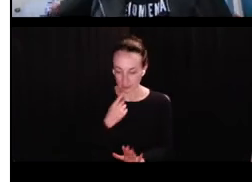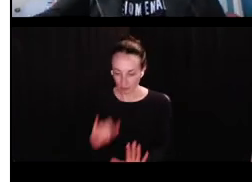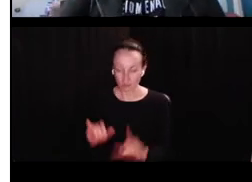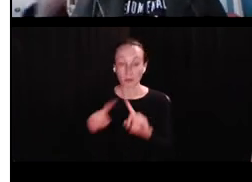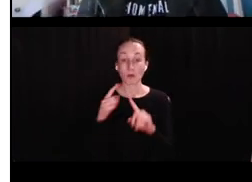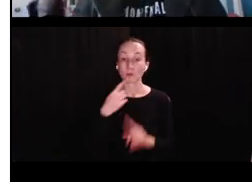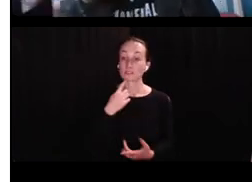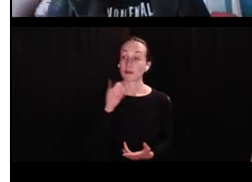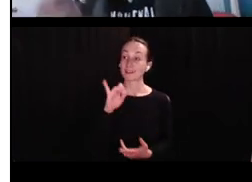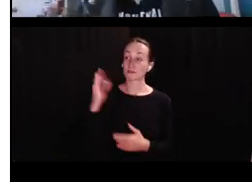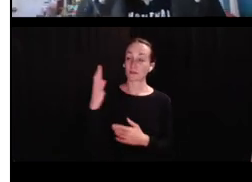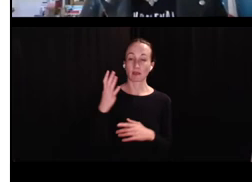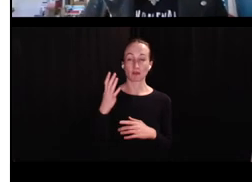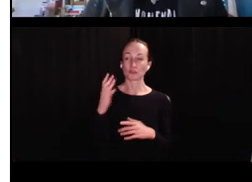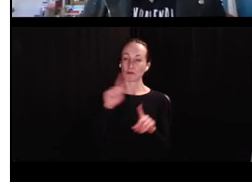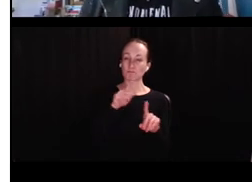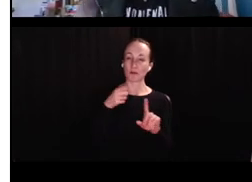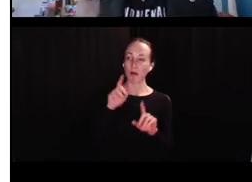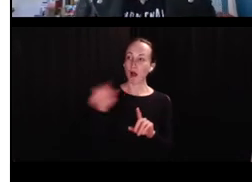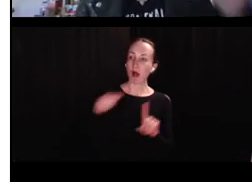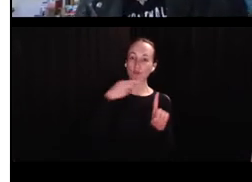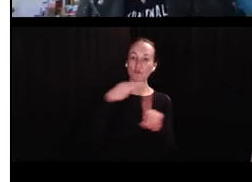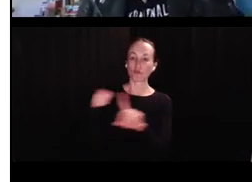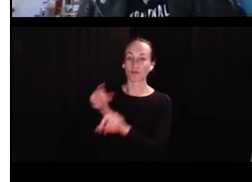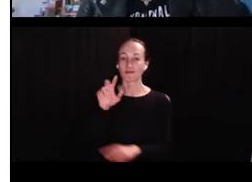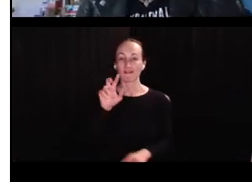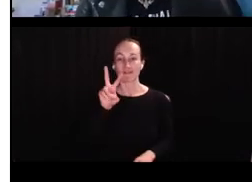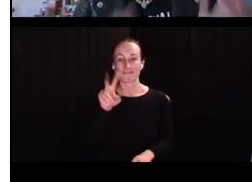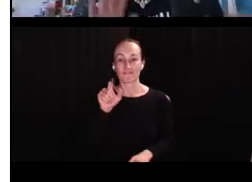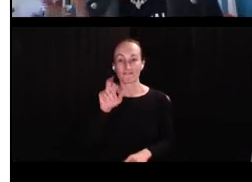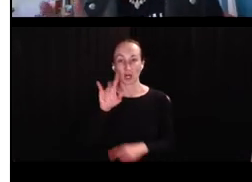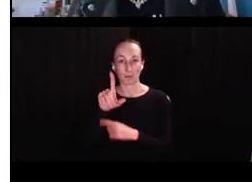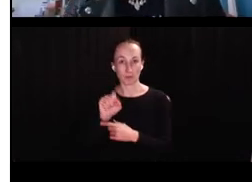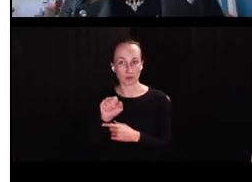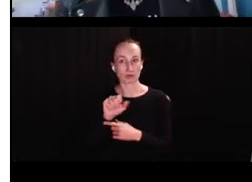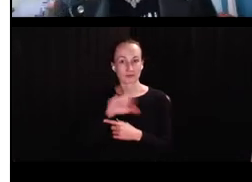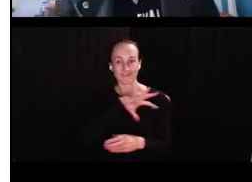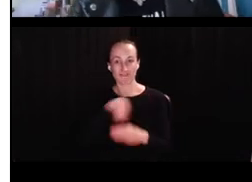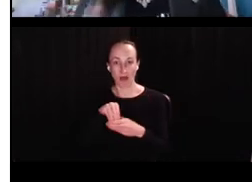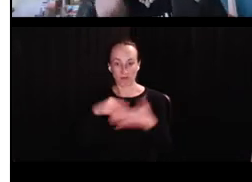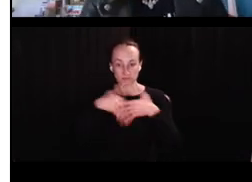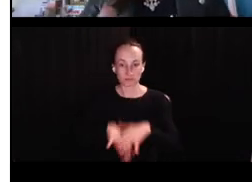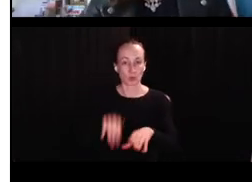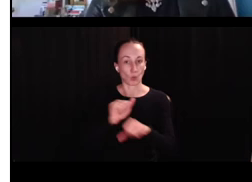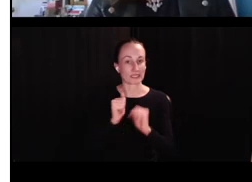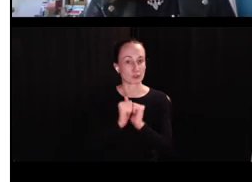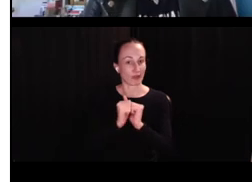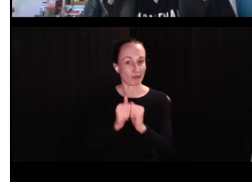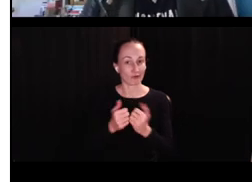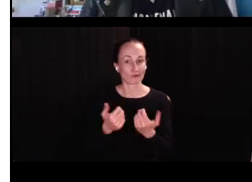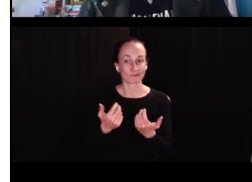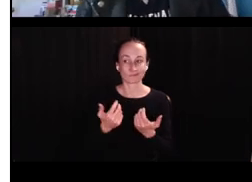Um, or add, you know, following some sort of rule. What I'm, what I'm saying is that I think that there are external variables that are at play